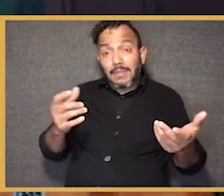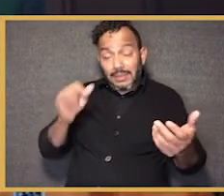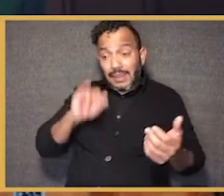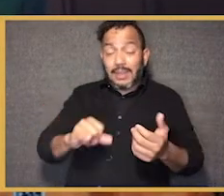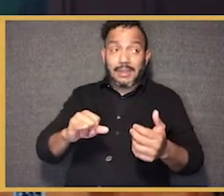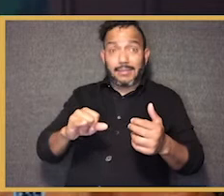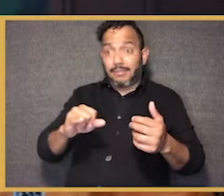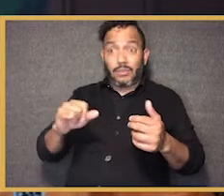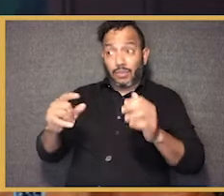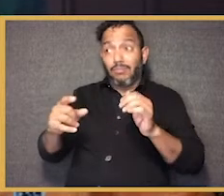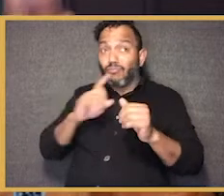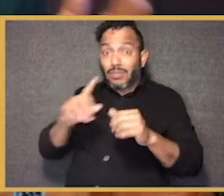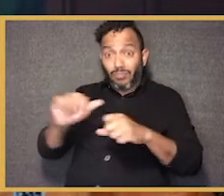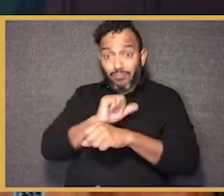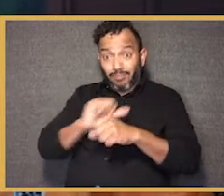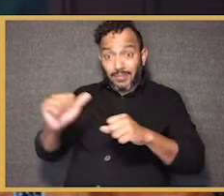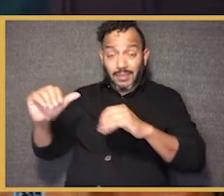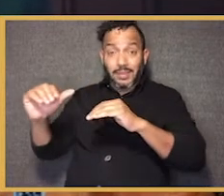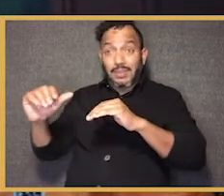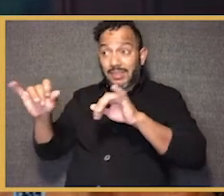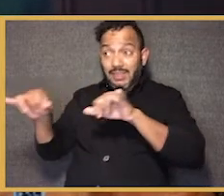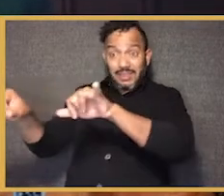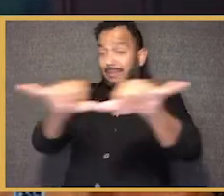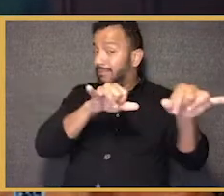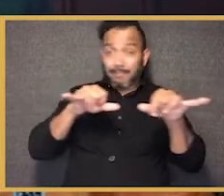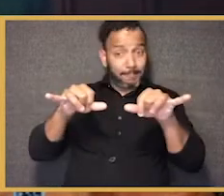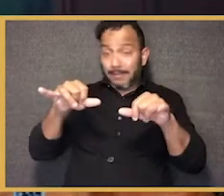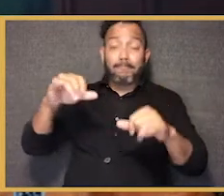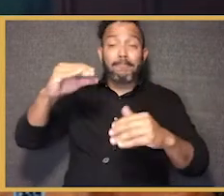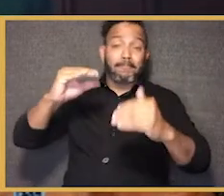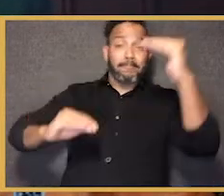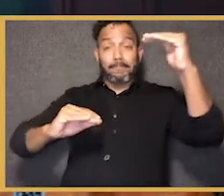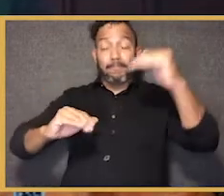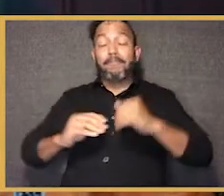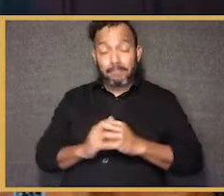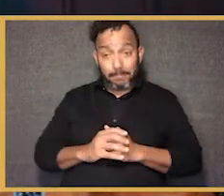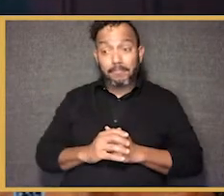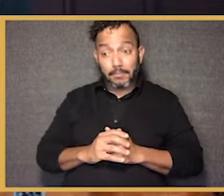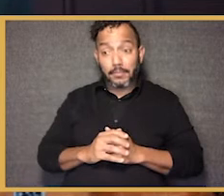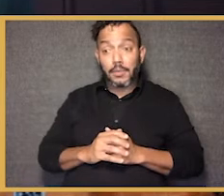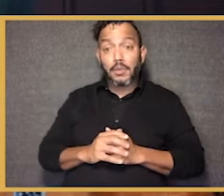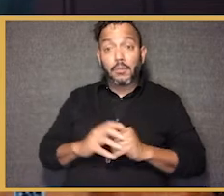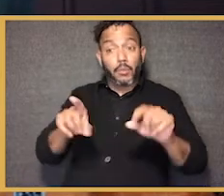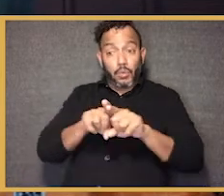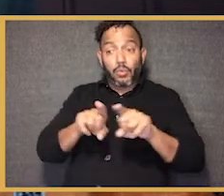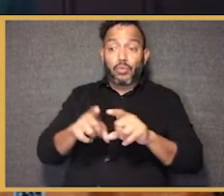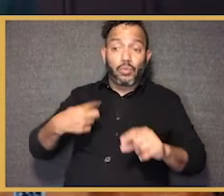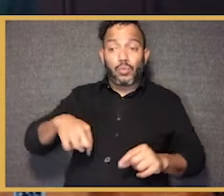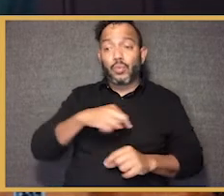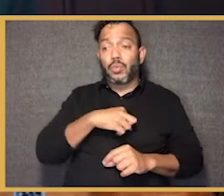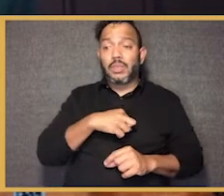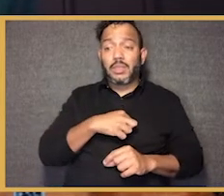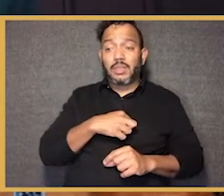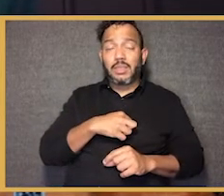across lines of race and climate, but disproportionately affect low-income students and students of color. But also we have to do